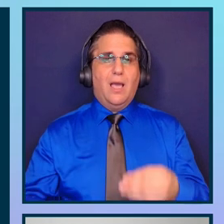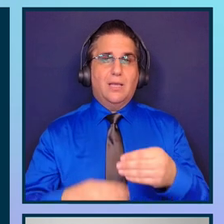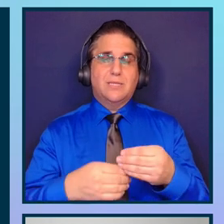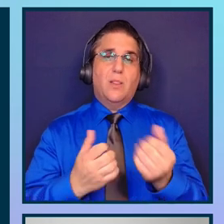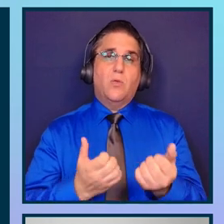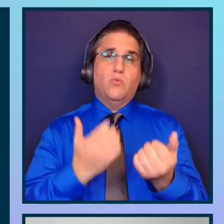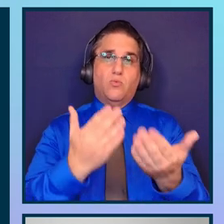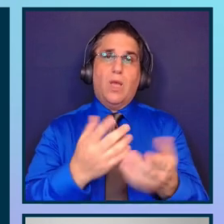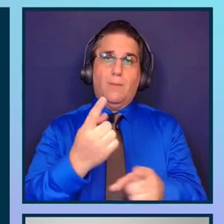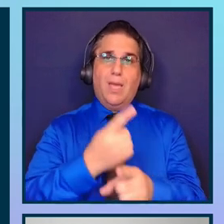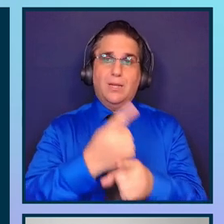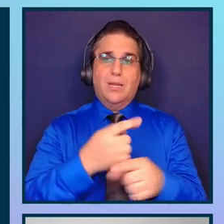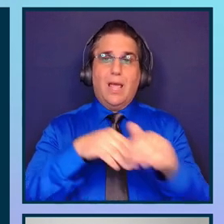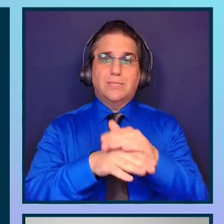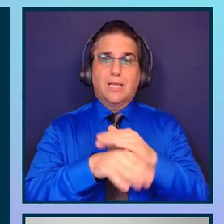tools.